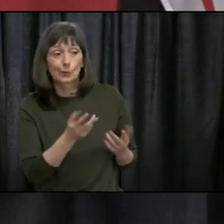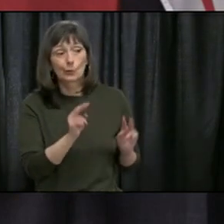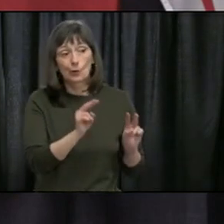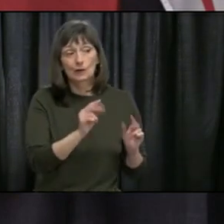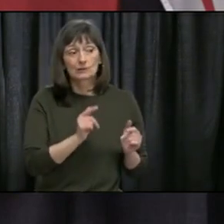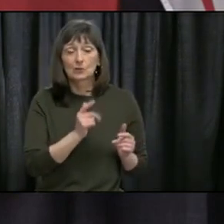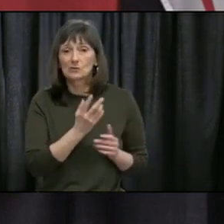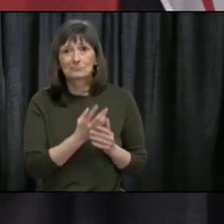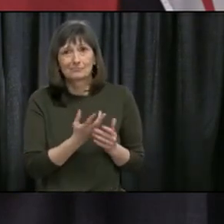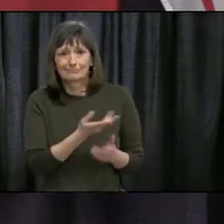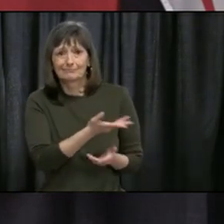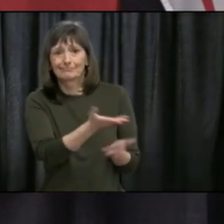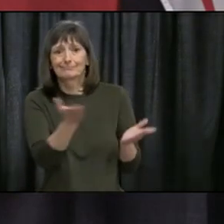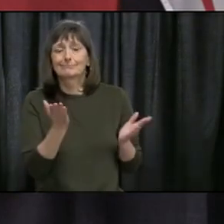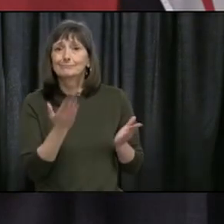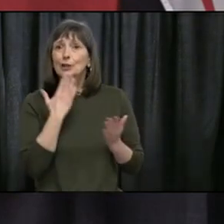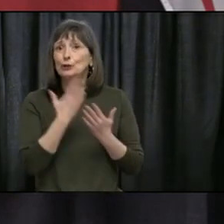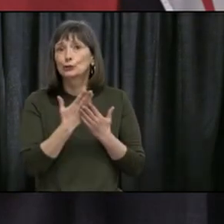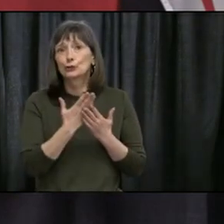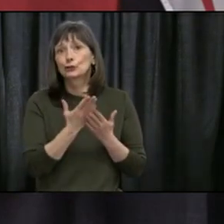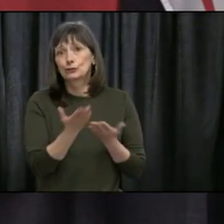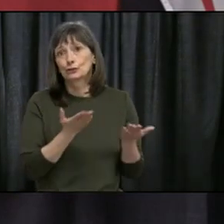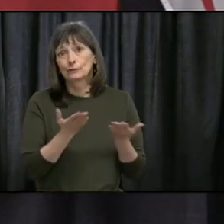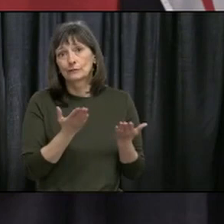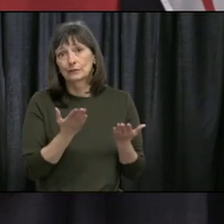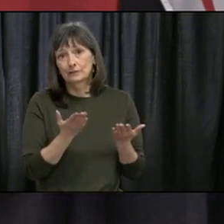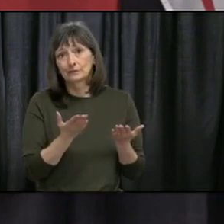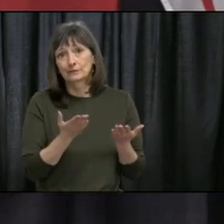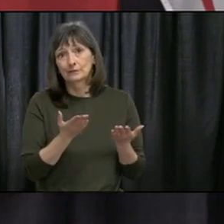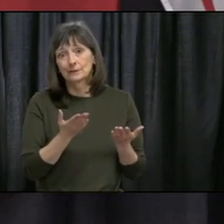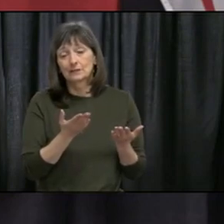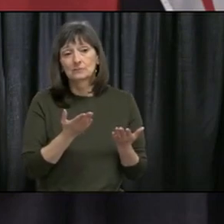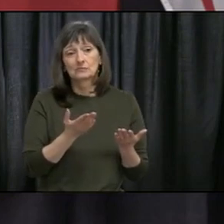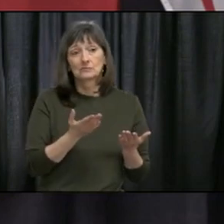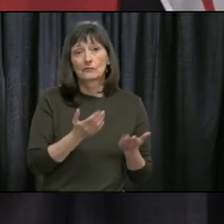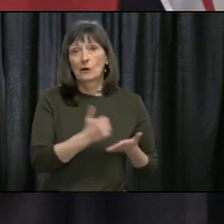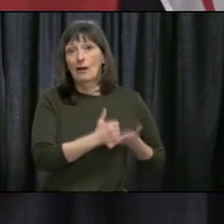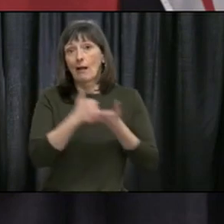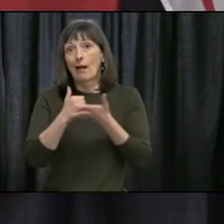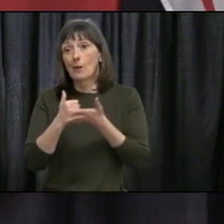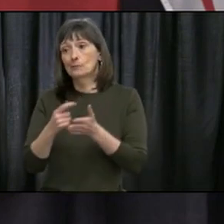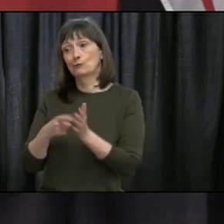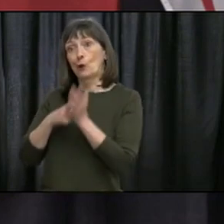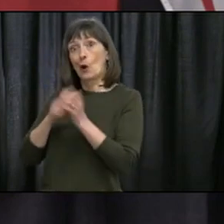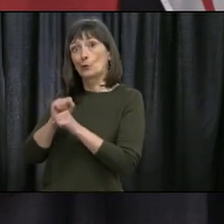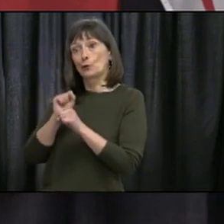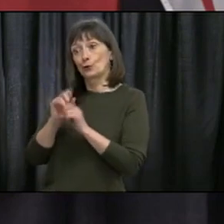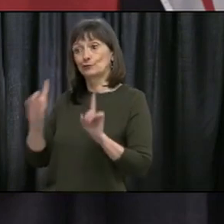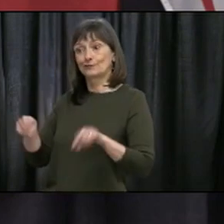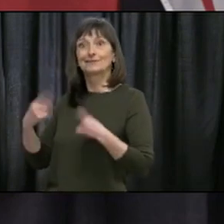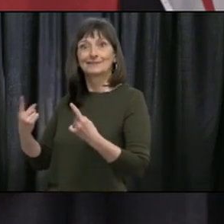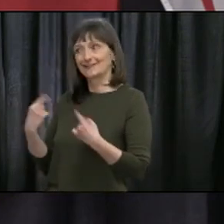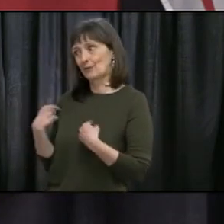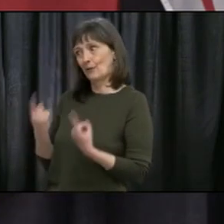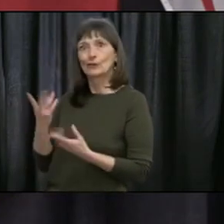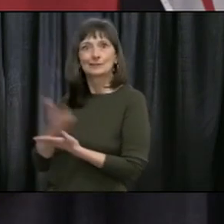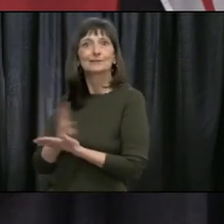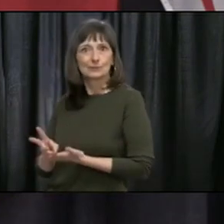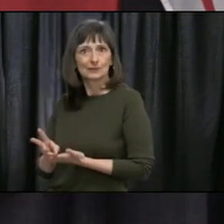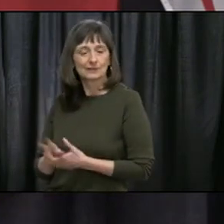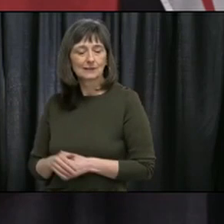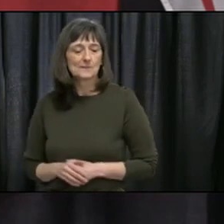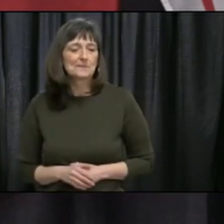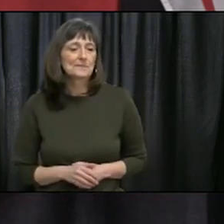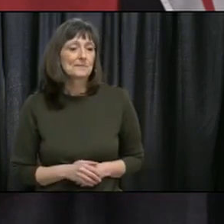daycare operator. So they've been providing a real good service to our essential workers during the early stages of this pandemic. And, of course, as we